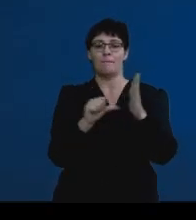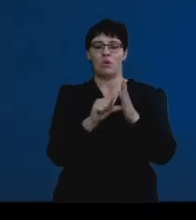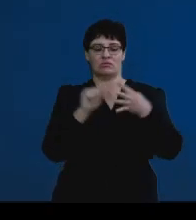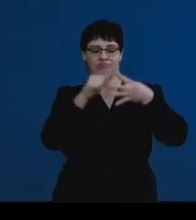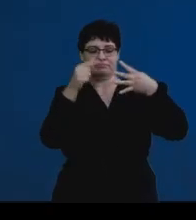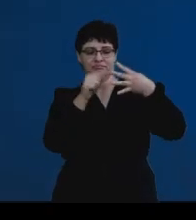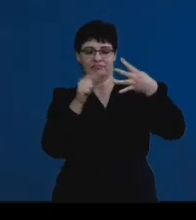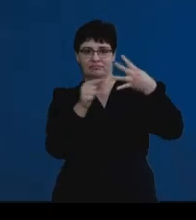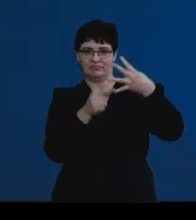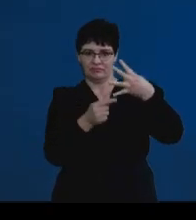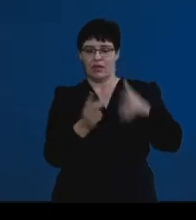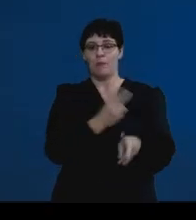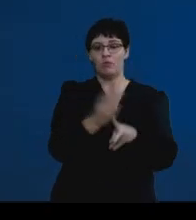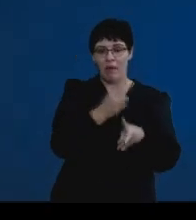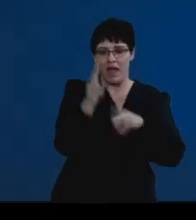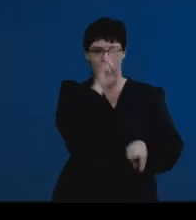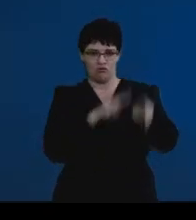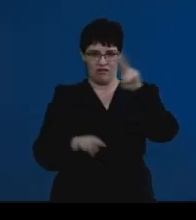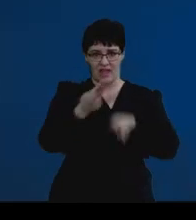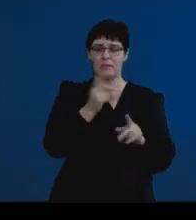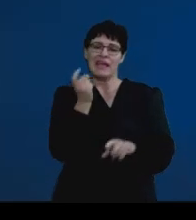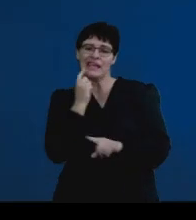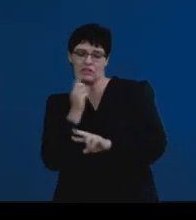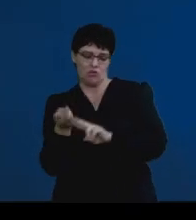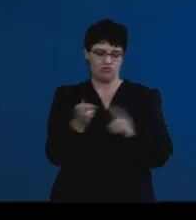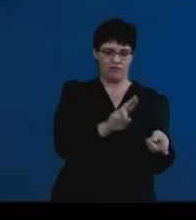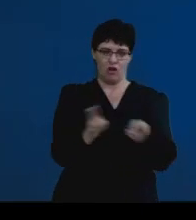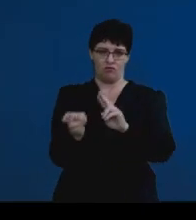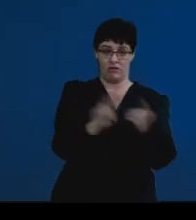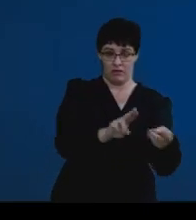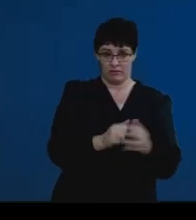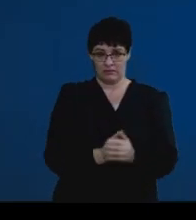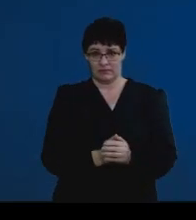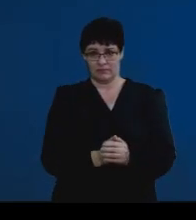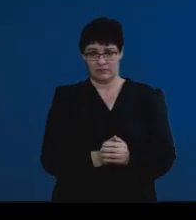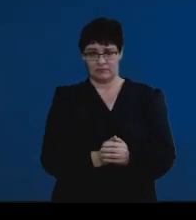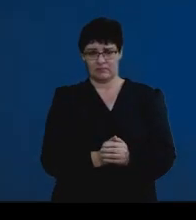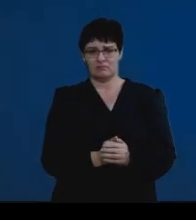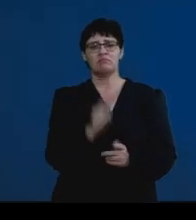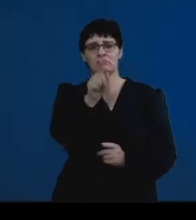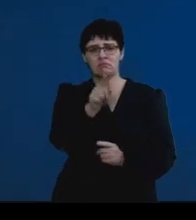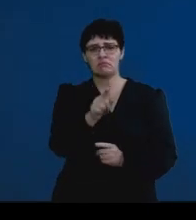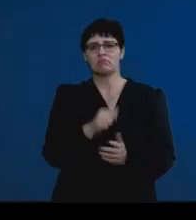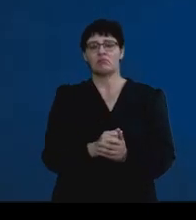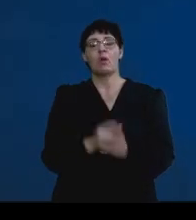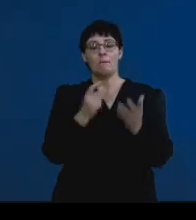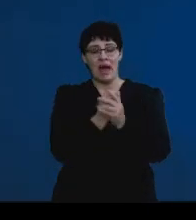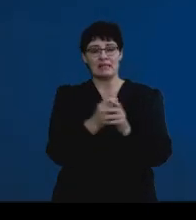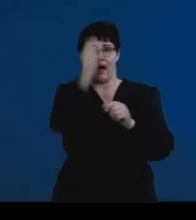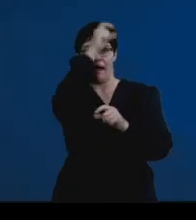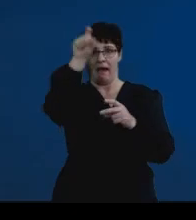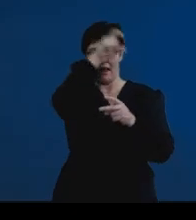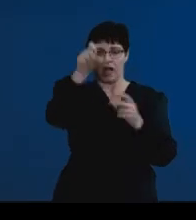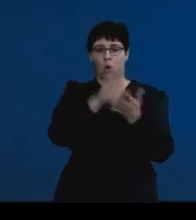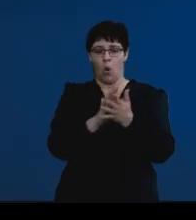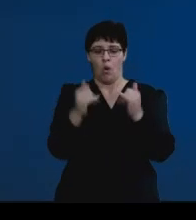preparing some revision notes that you can easily refer to. Guys, it's important that you highlight or underline. It's